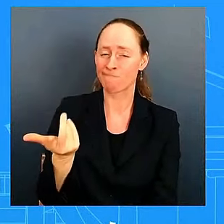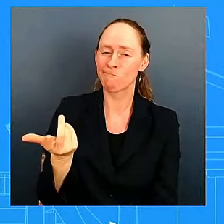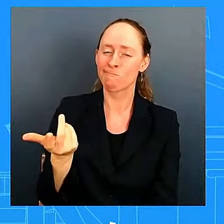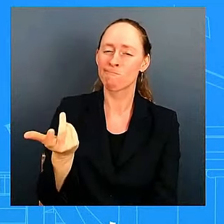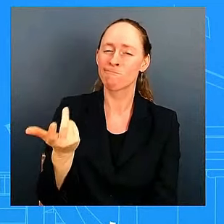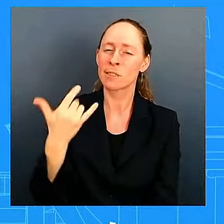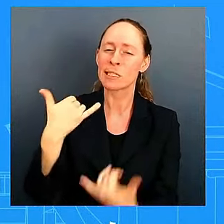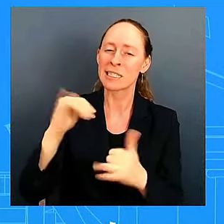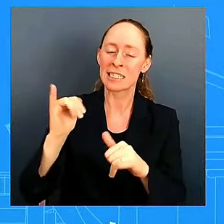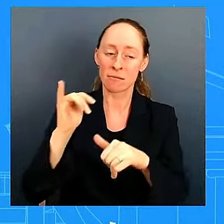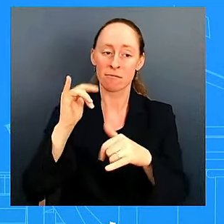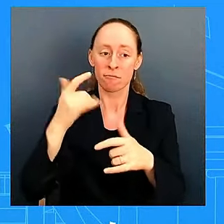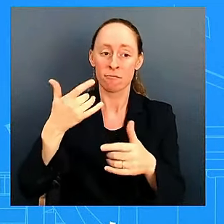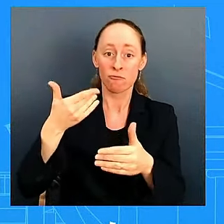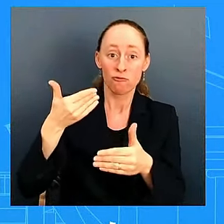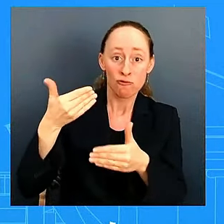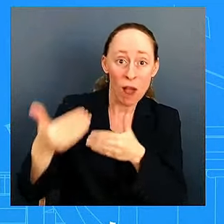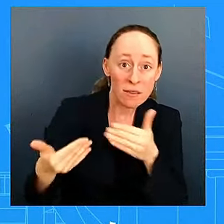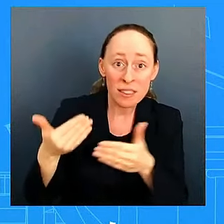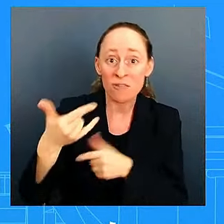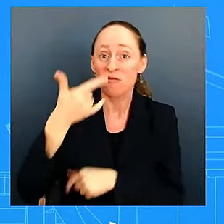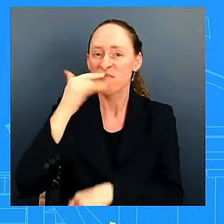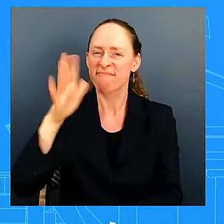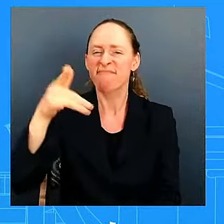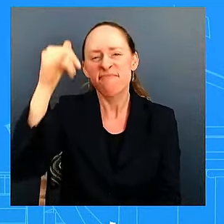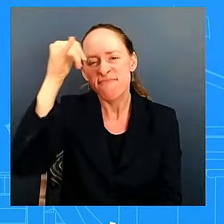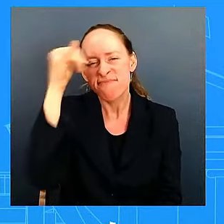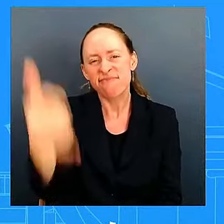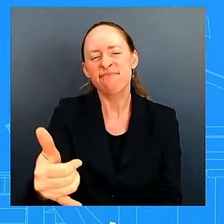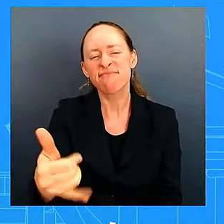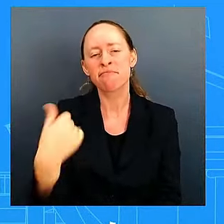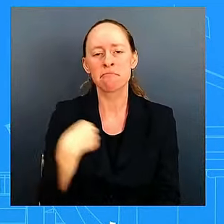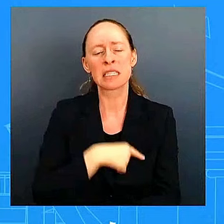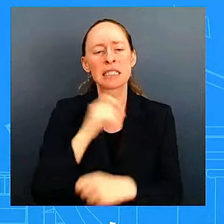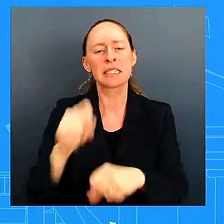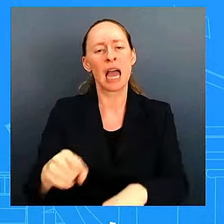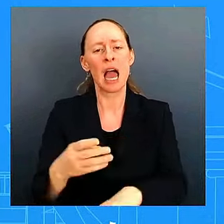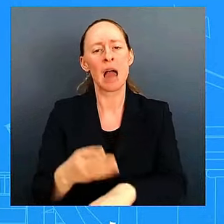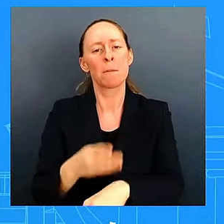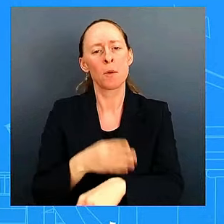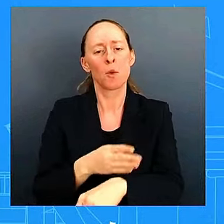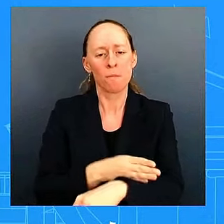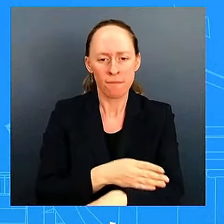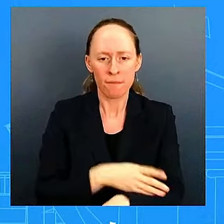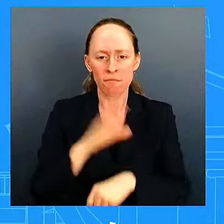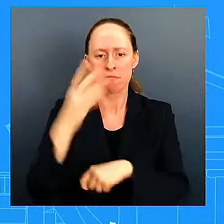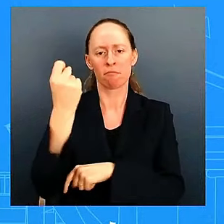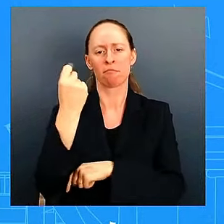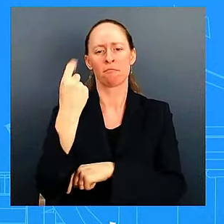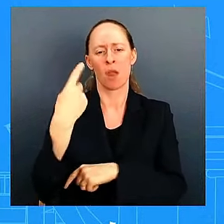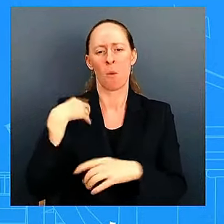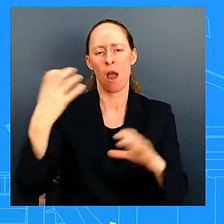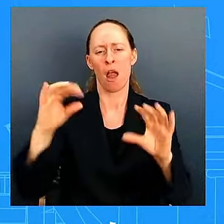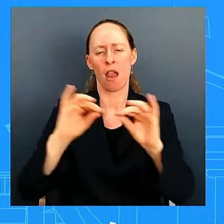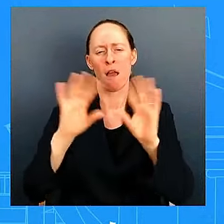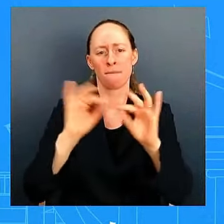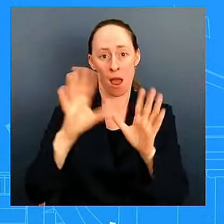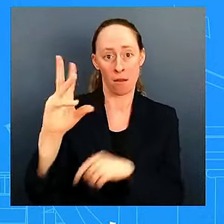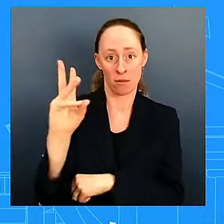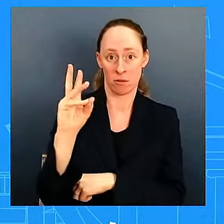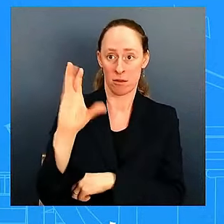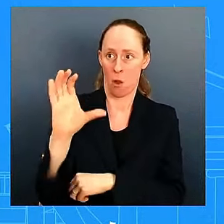people lost my point was there are 600 people unaccounted for that's the number we're tracking right now and that we can